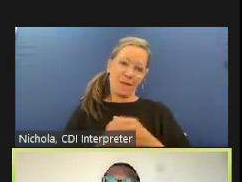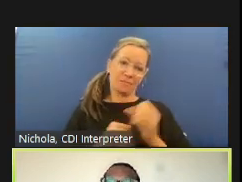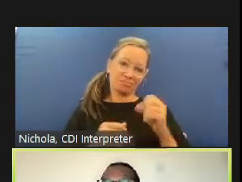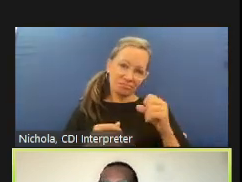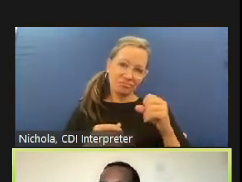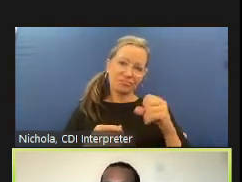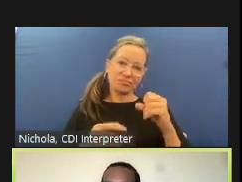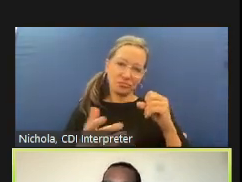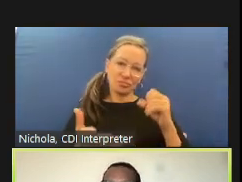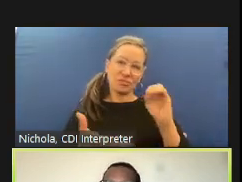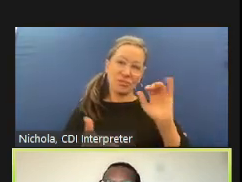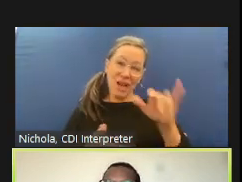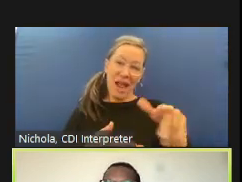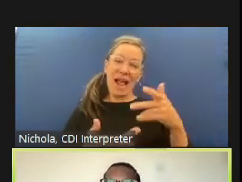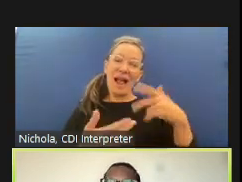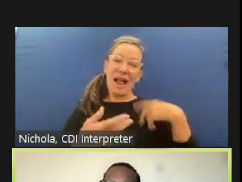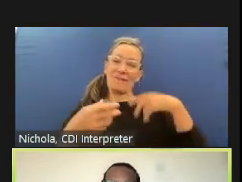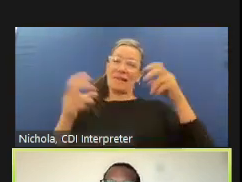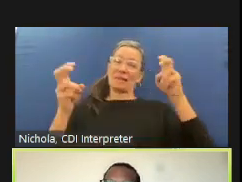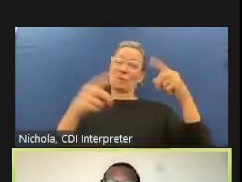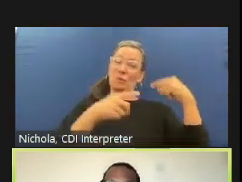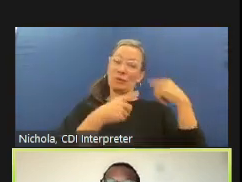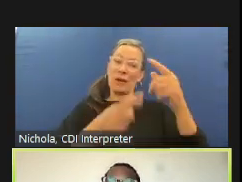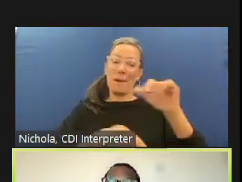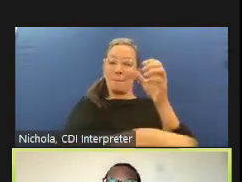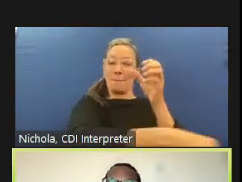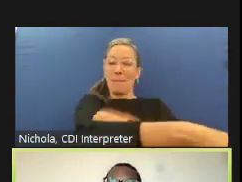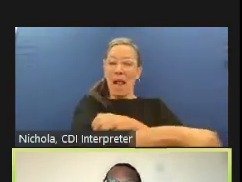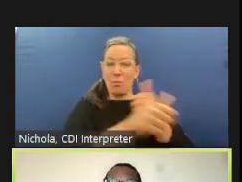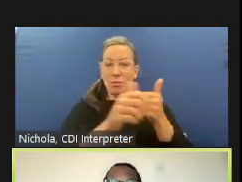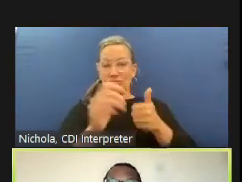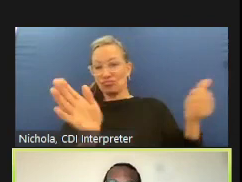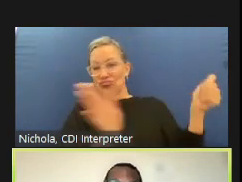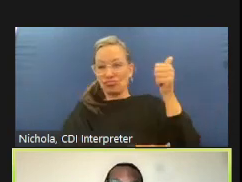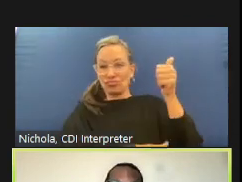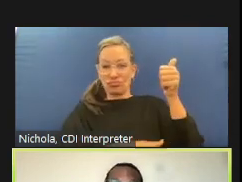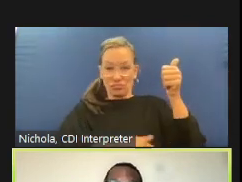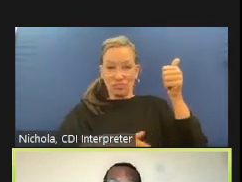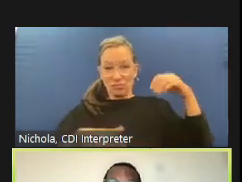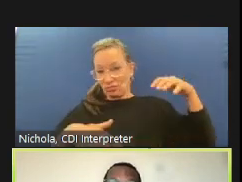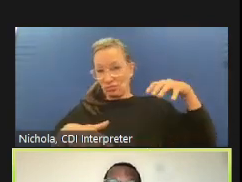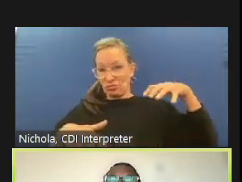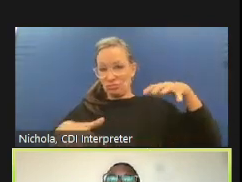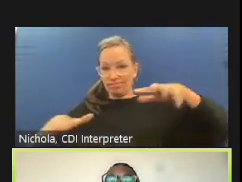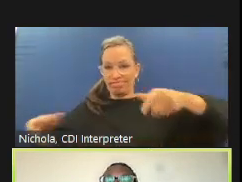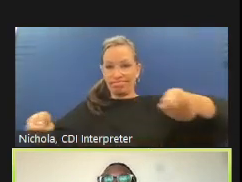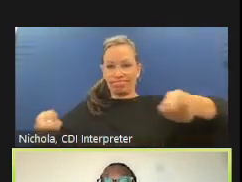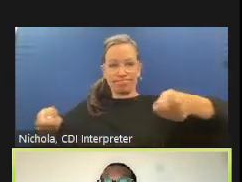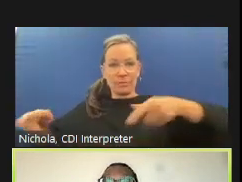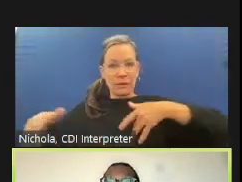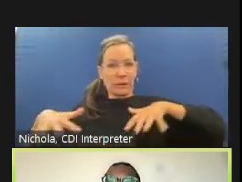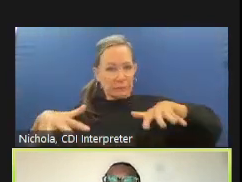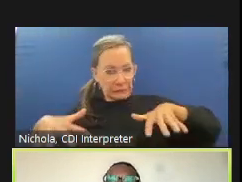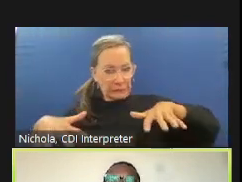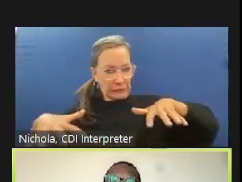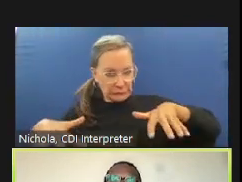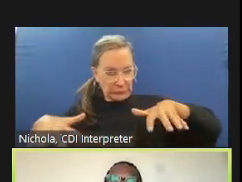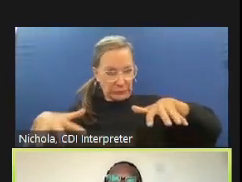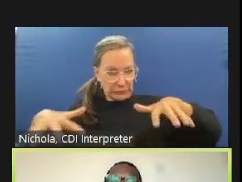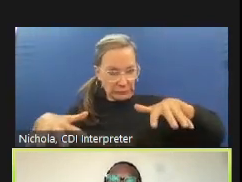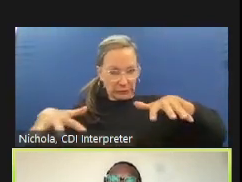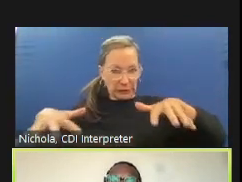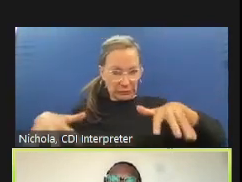communities there are long-standing issues that are not simply about that county but about our society that can be